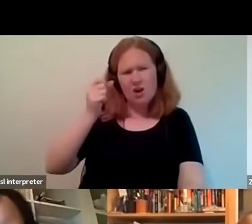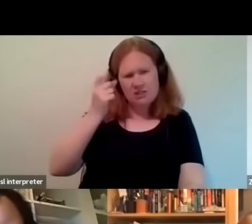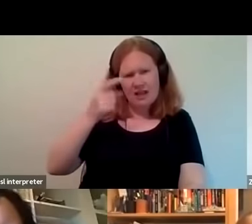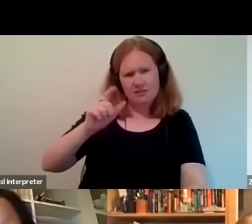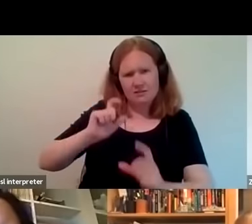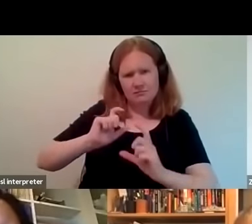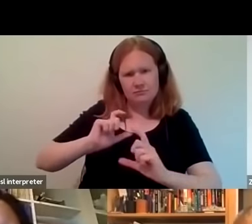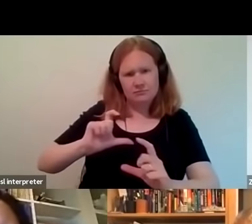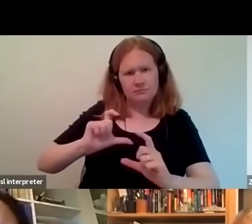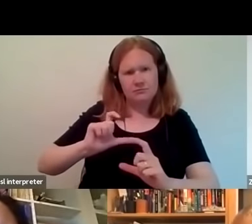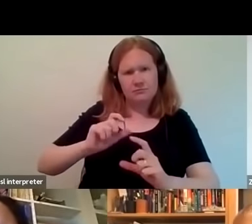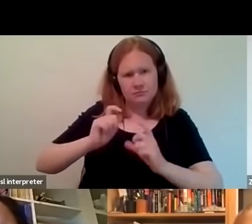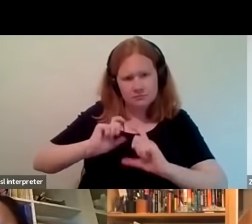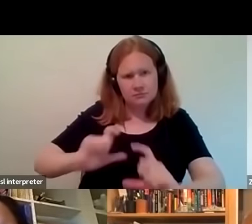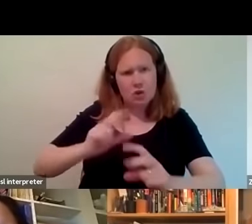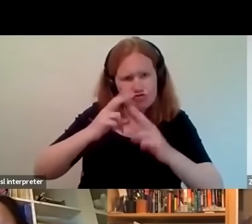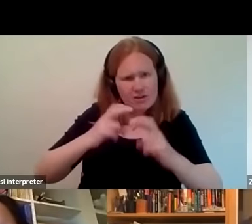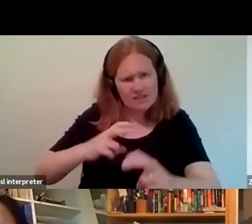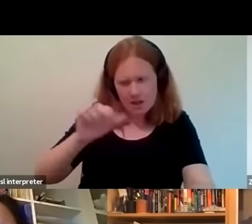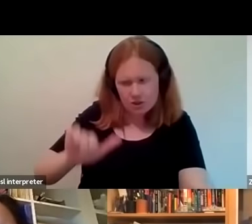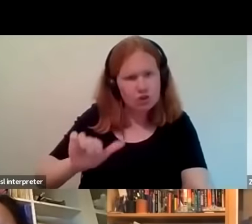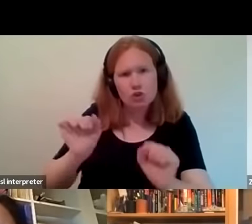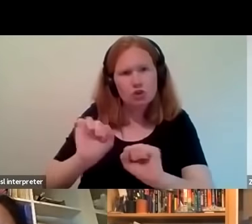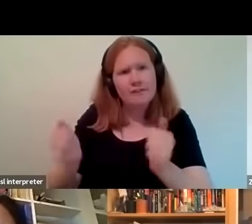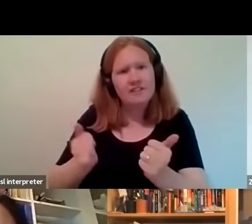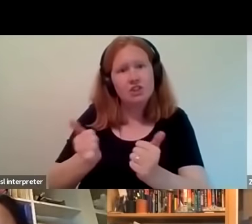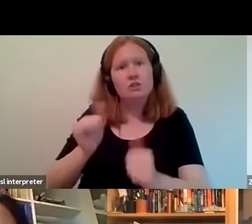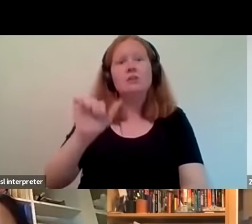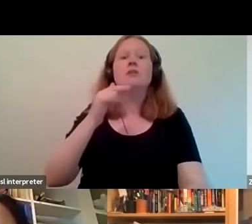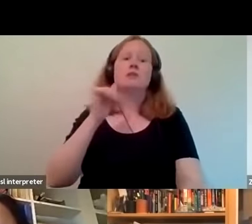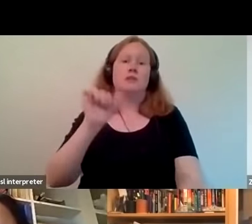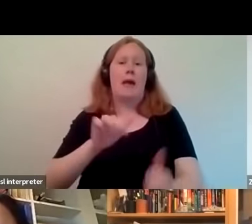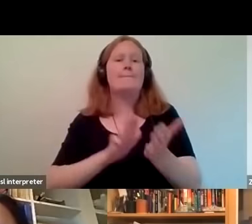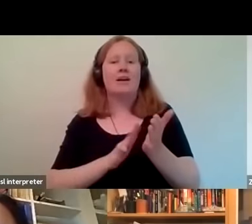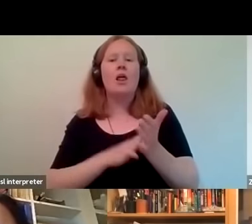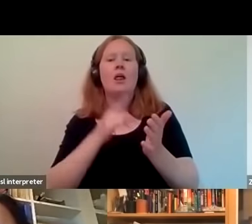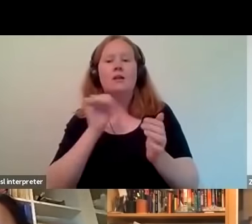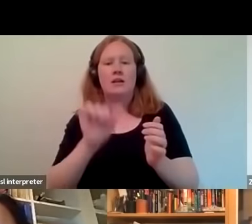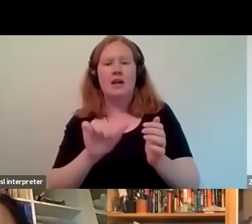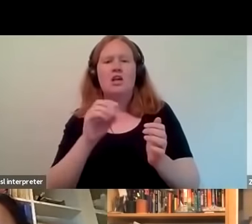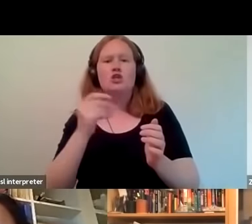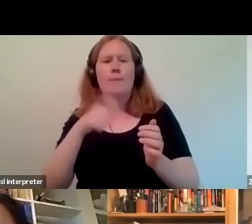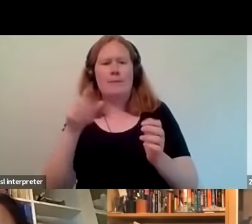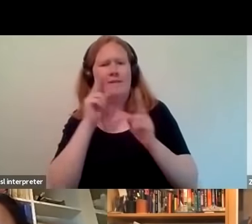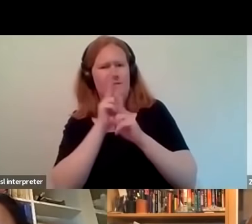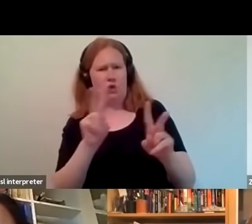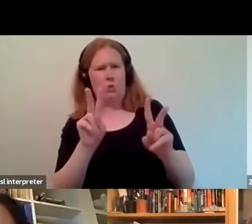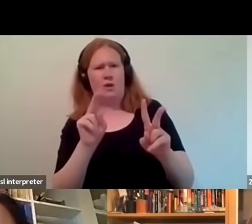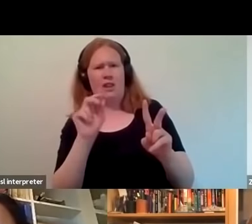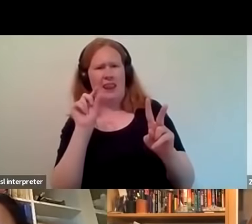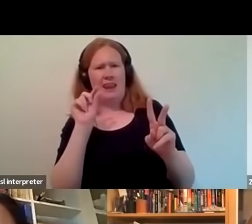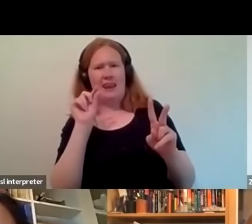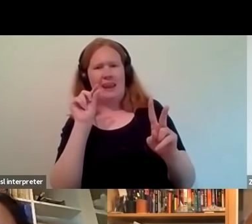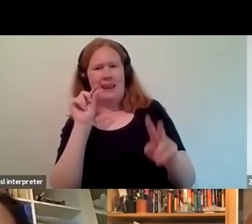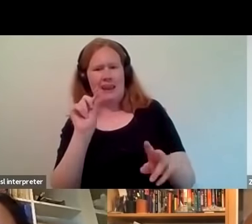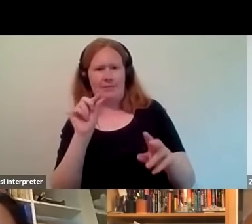it is i but i should just explain uh that for some people viewing it might have appeared to be a